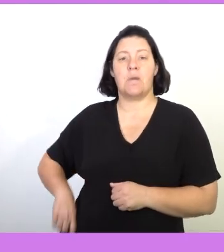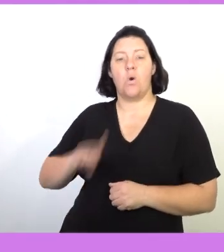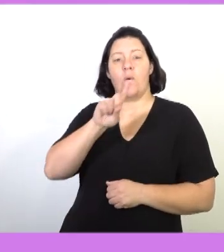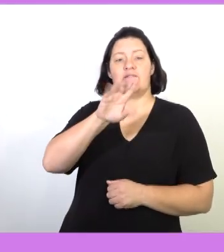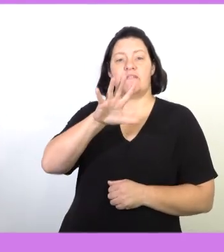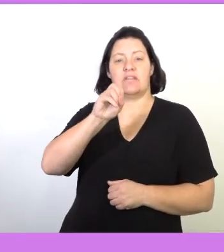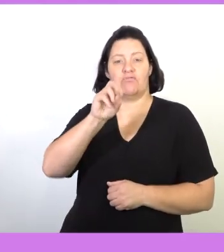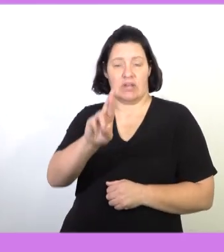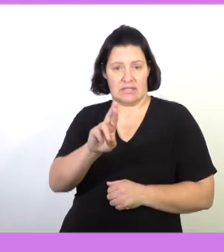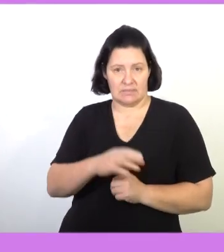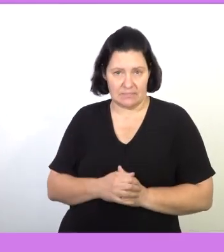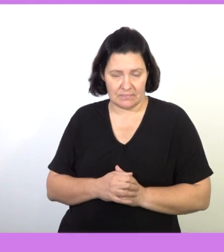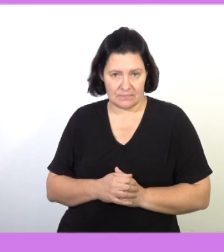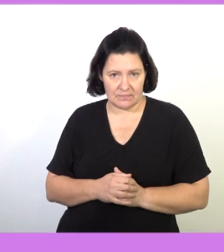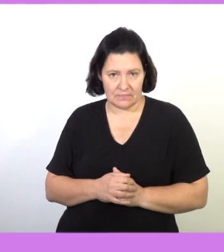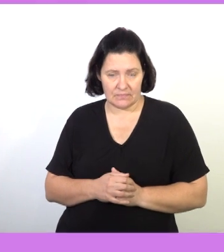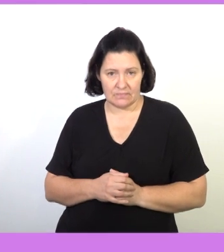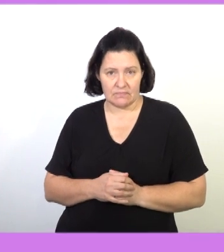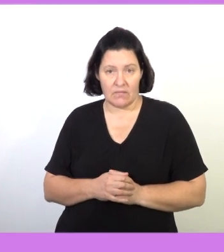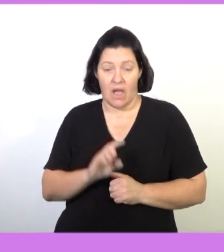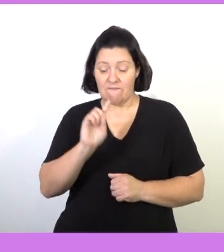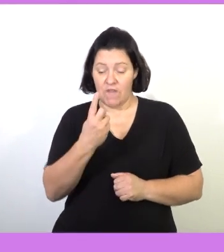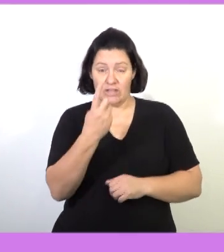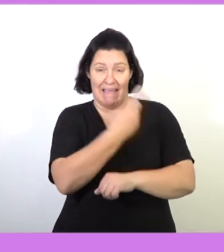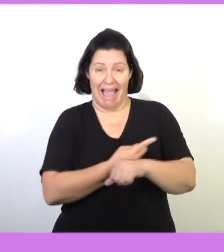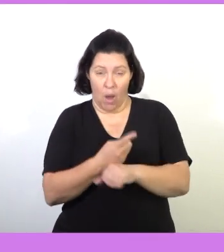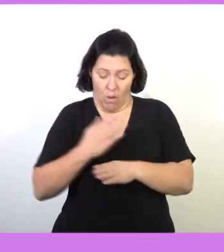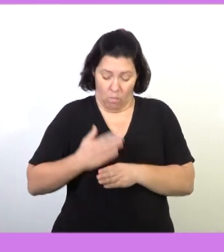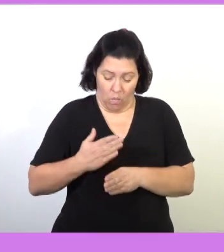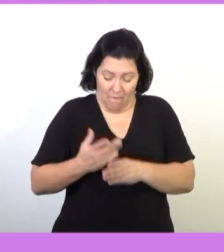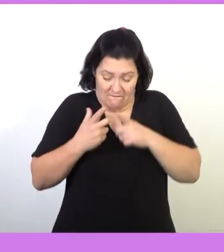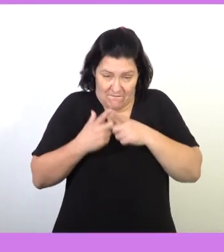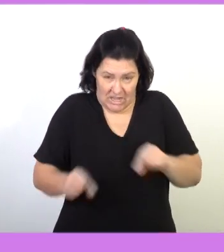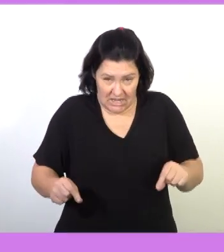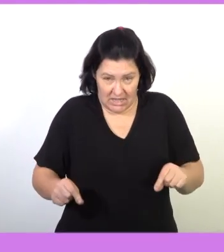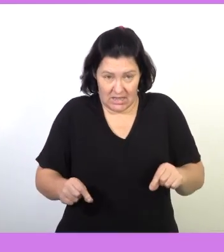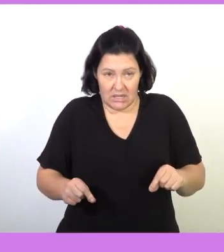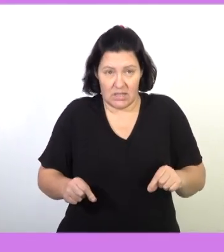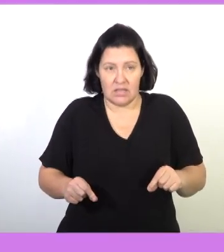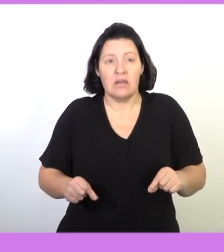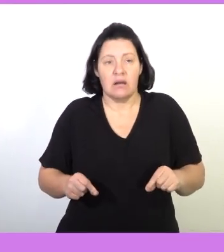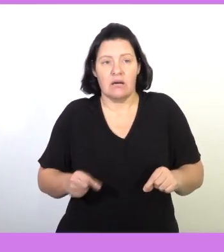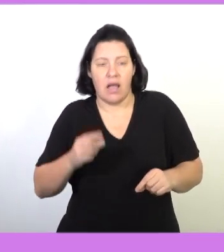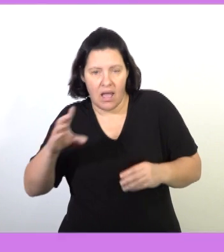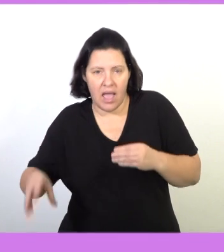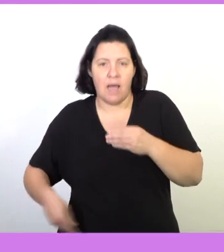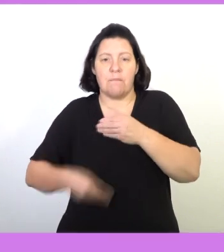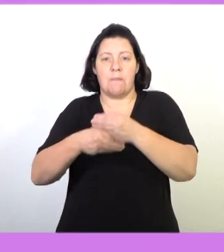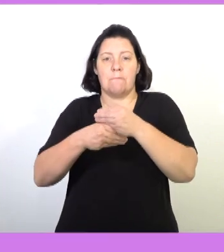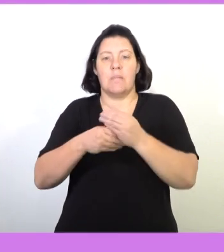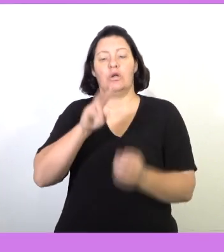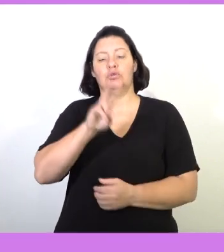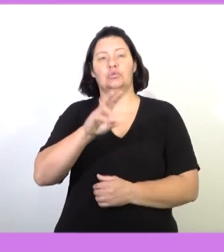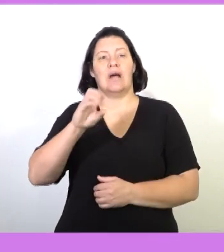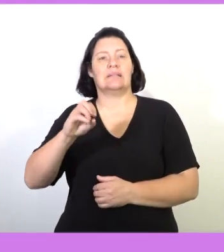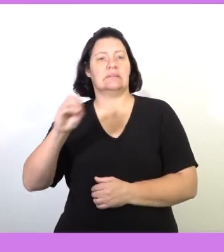150. And for the first hour that she shall have worked, the daily earning will now